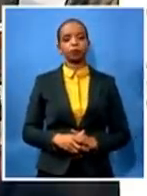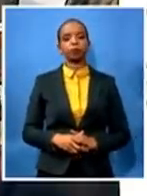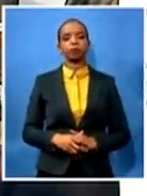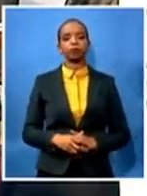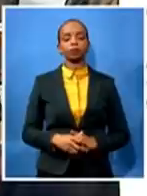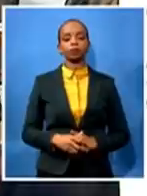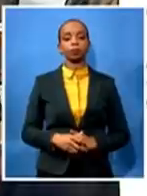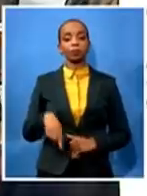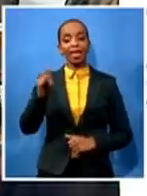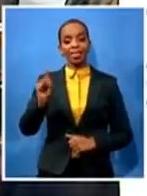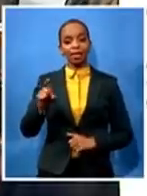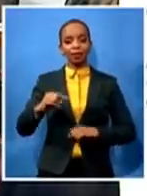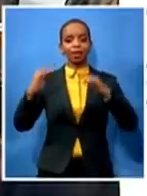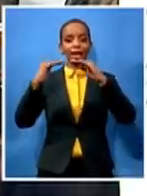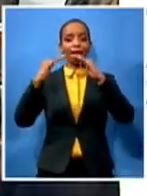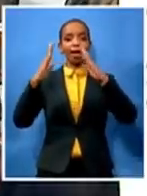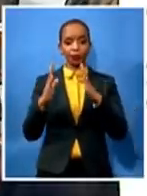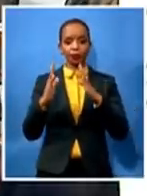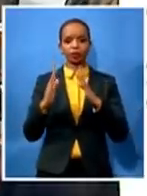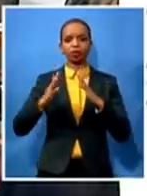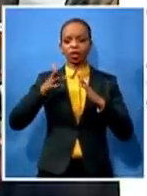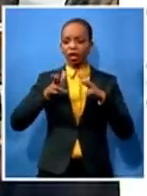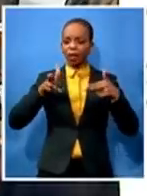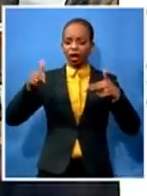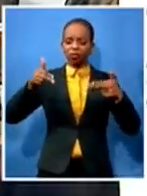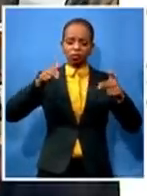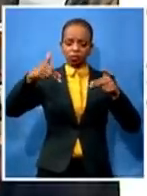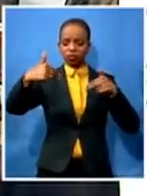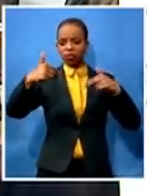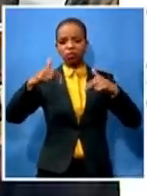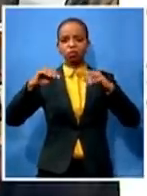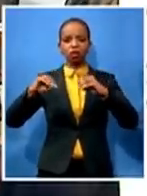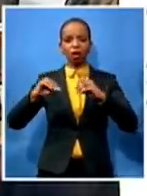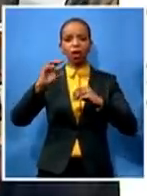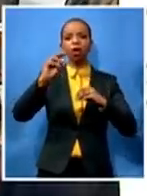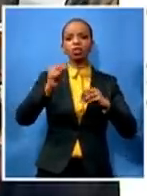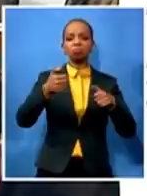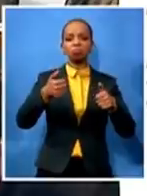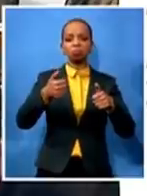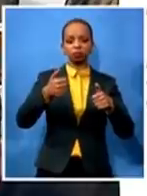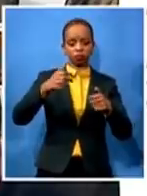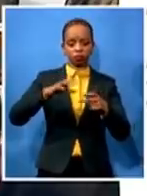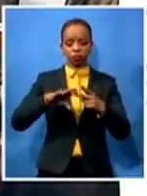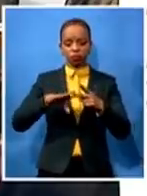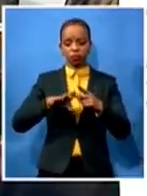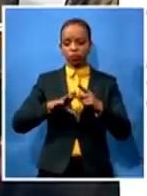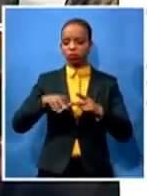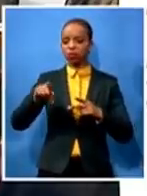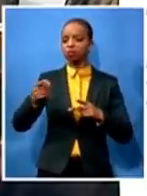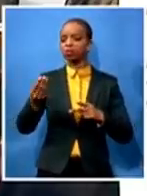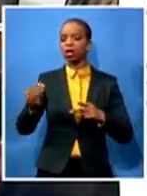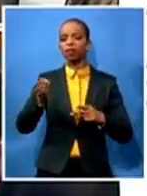cameras on that resident had static south african police services officers